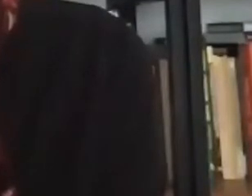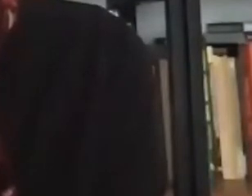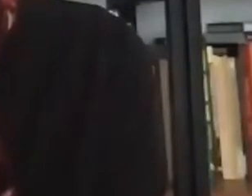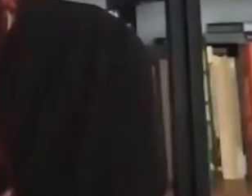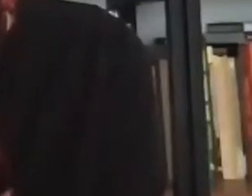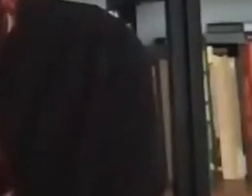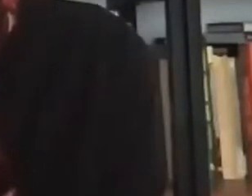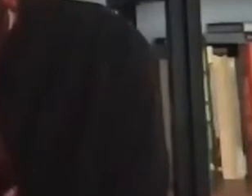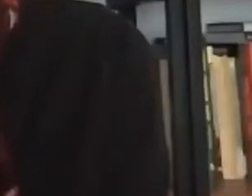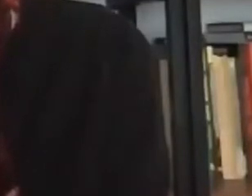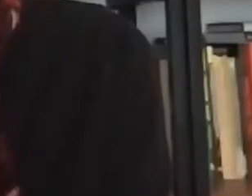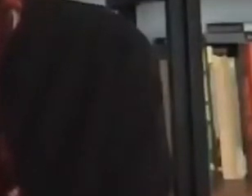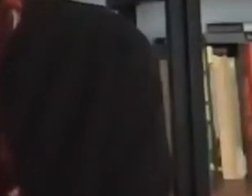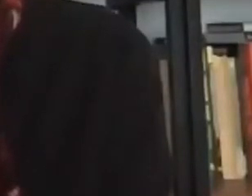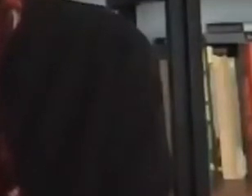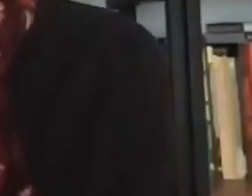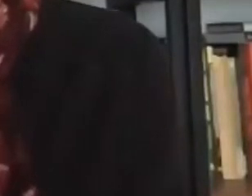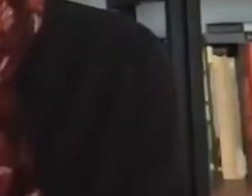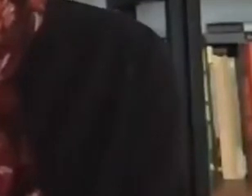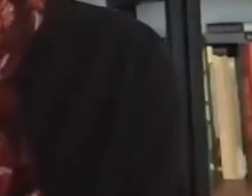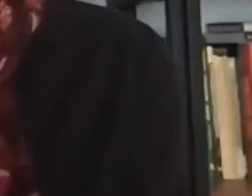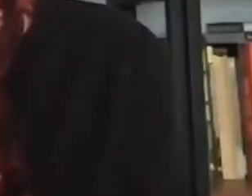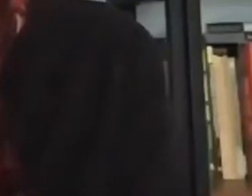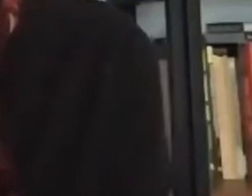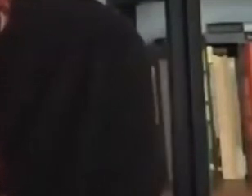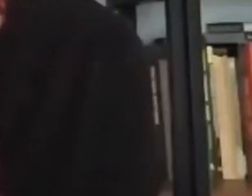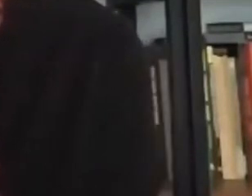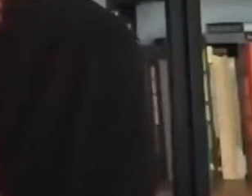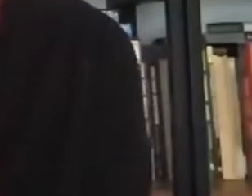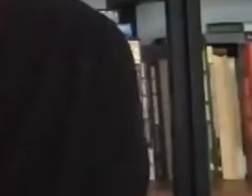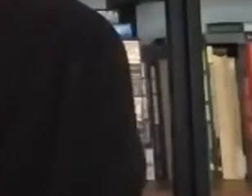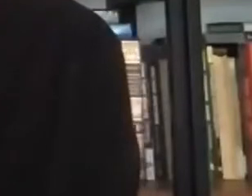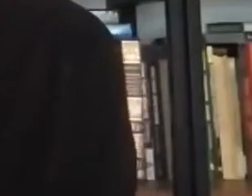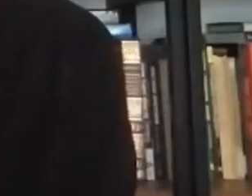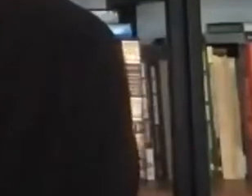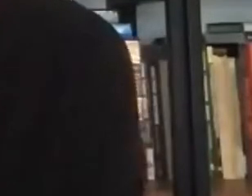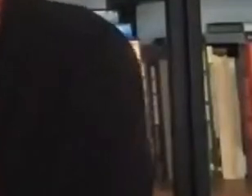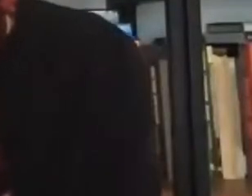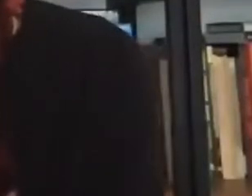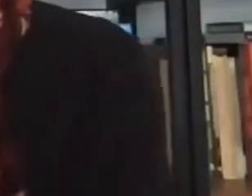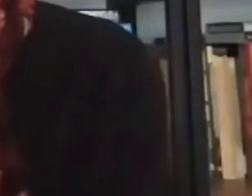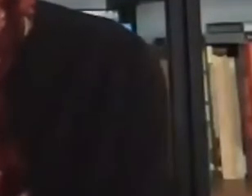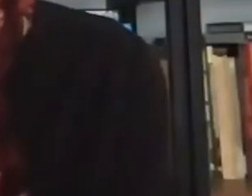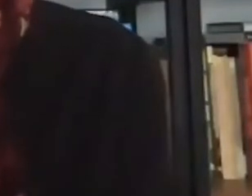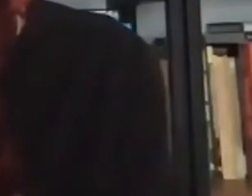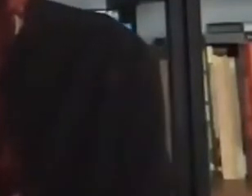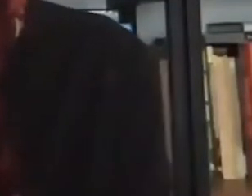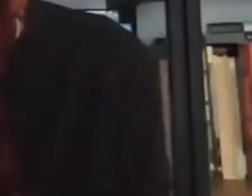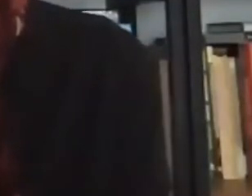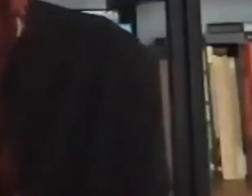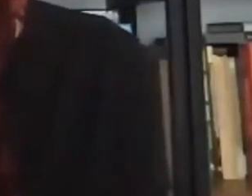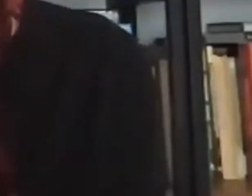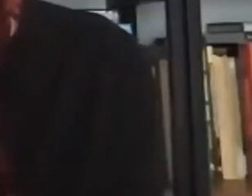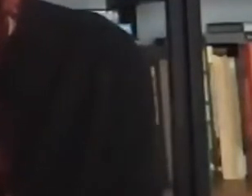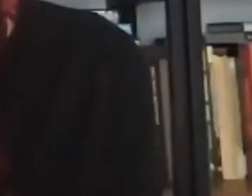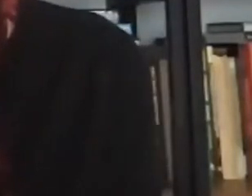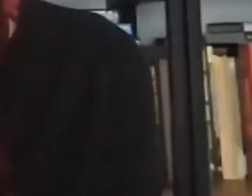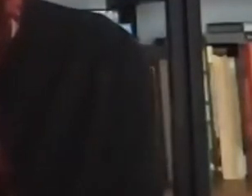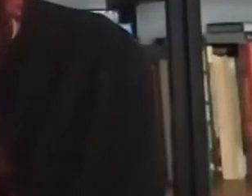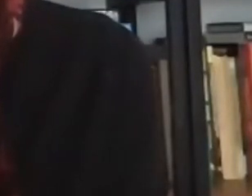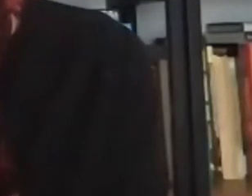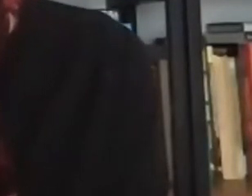NATO and that question. Um, an excellent article recently by New School, um, people, Jan Dutkiewicz and Jan